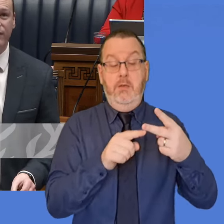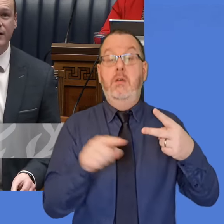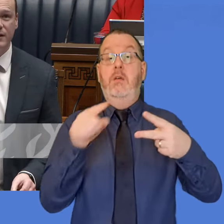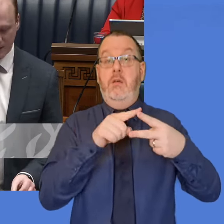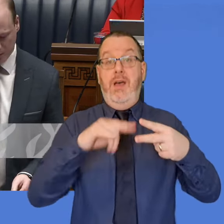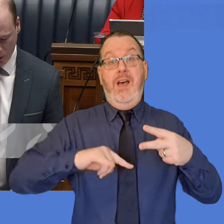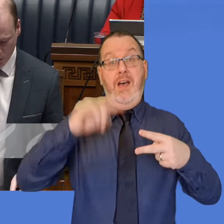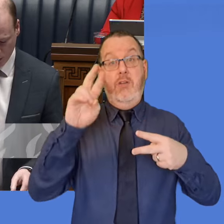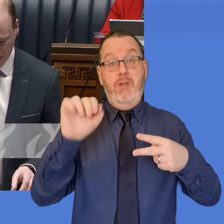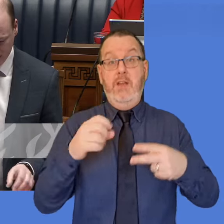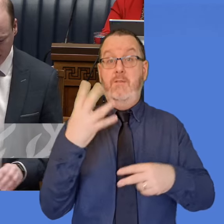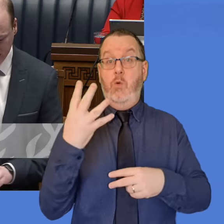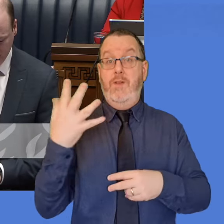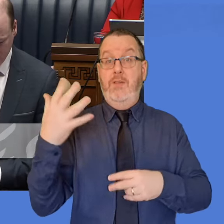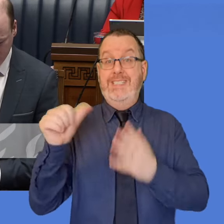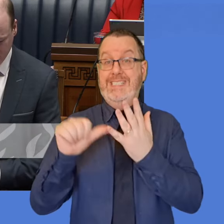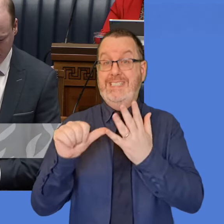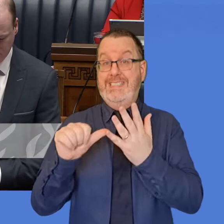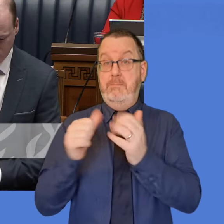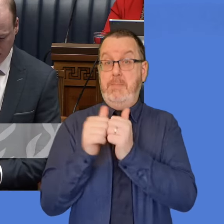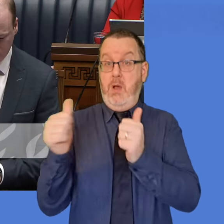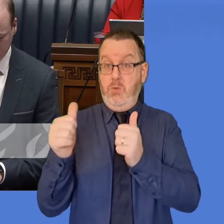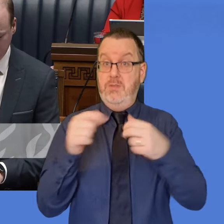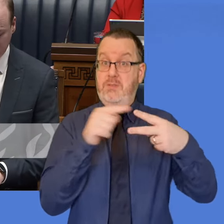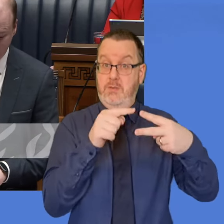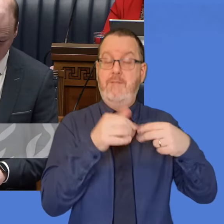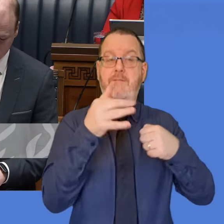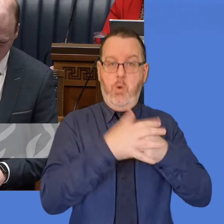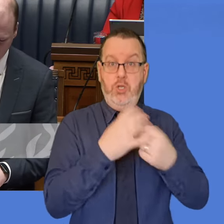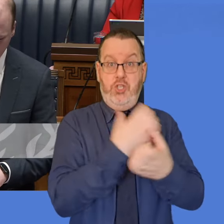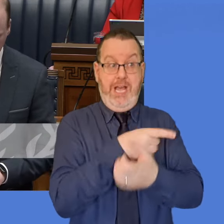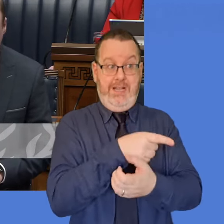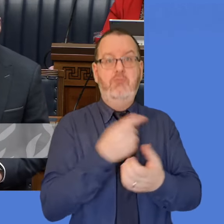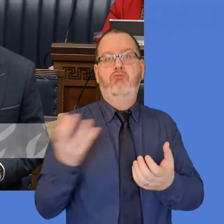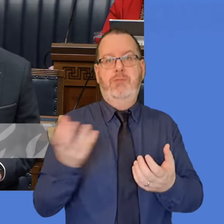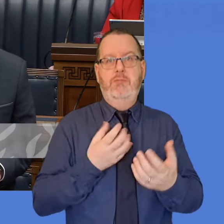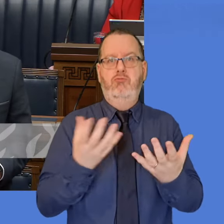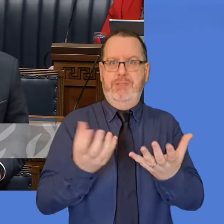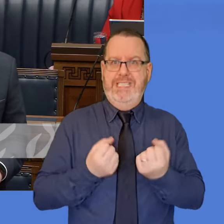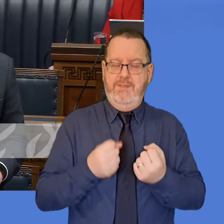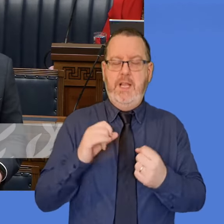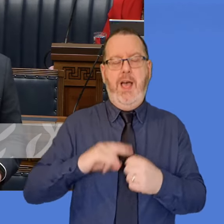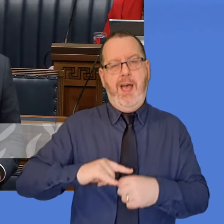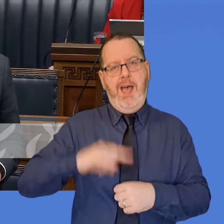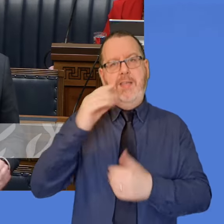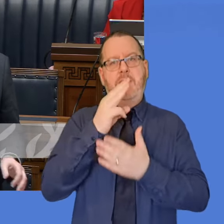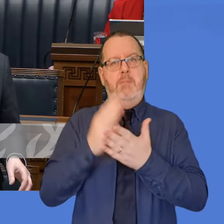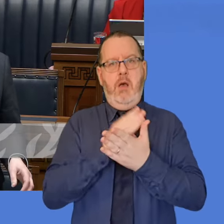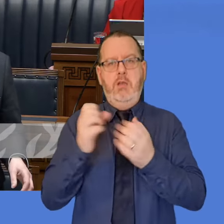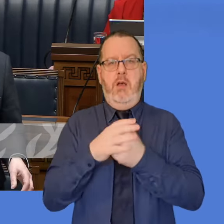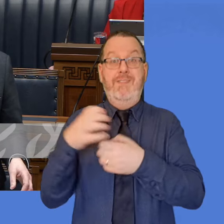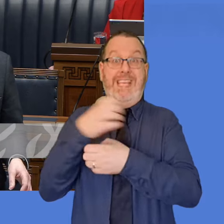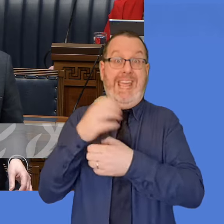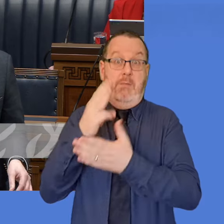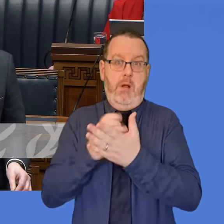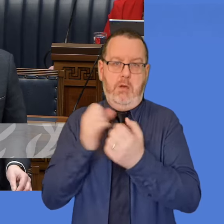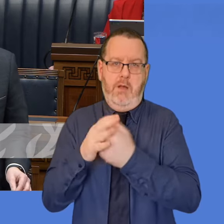£456.89 is for a child who receives the highest rate of the care part of DLA.